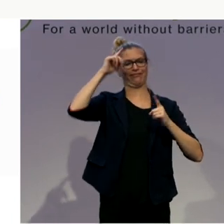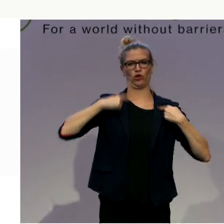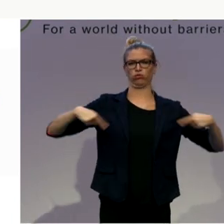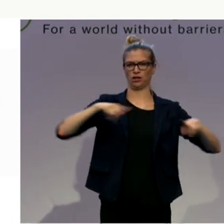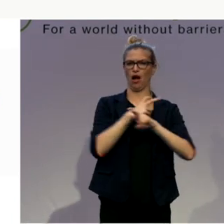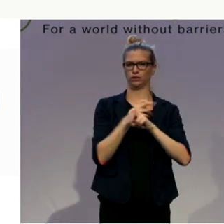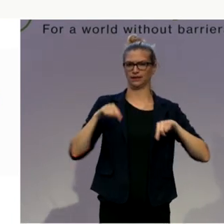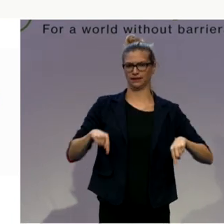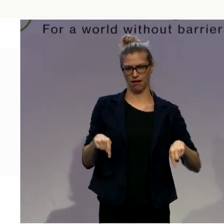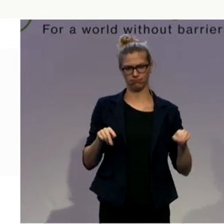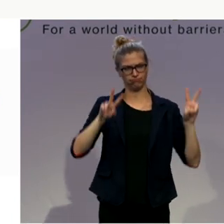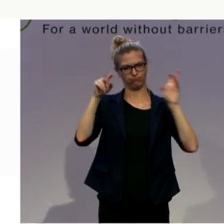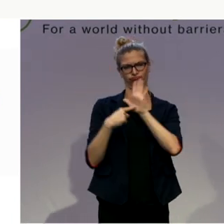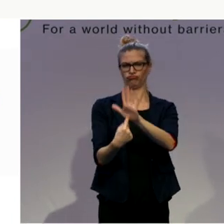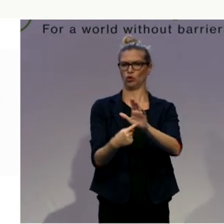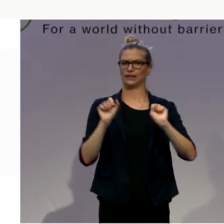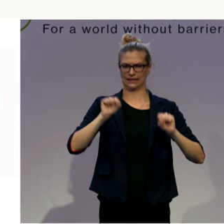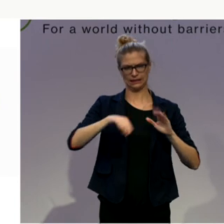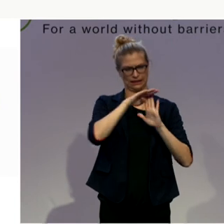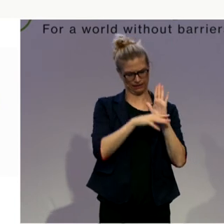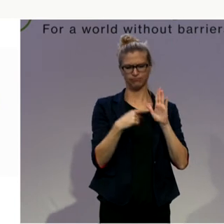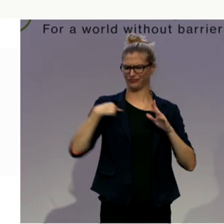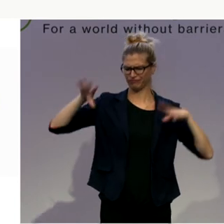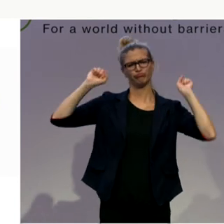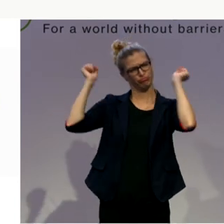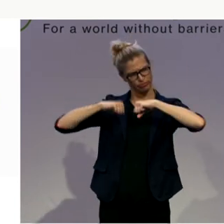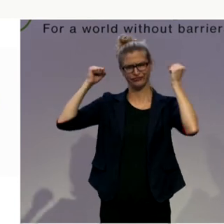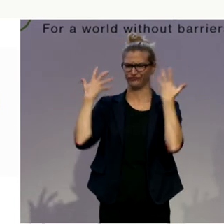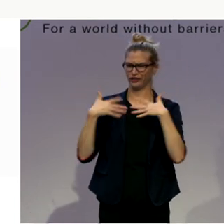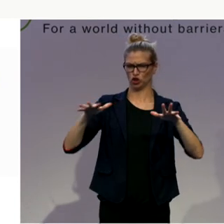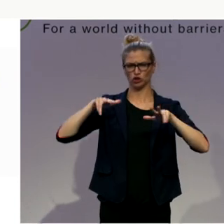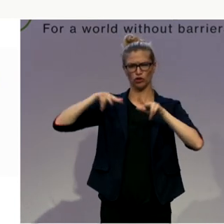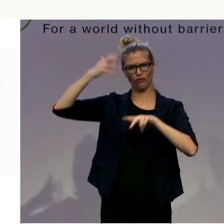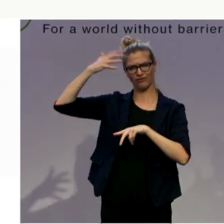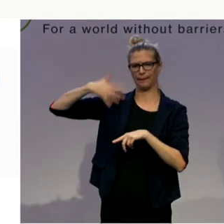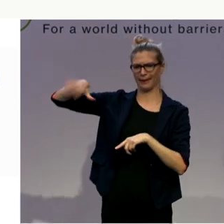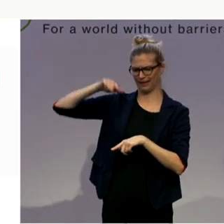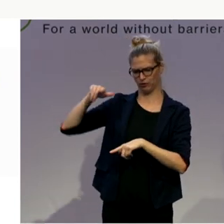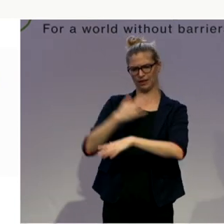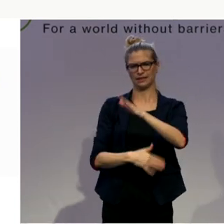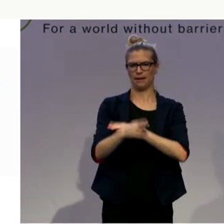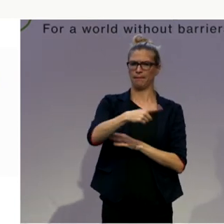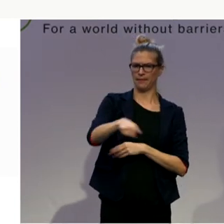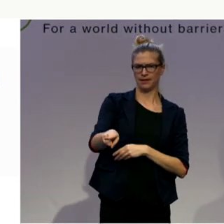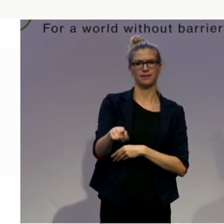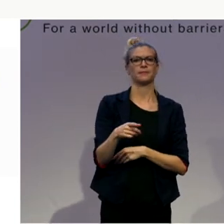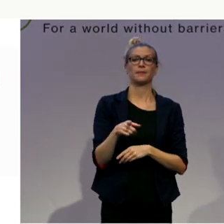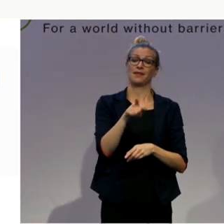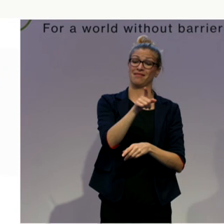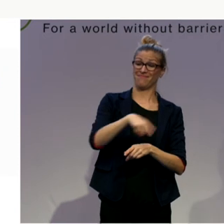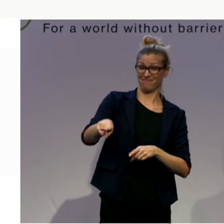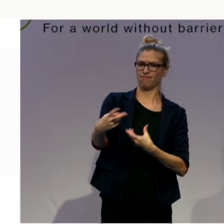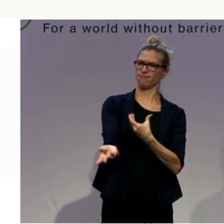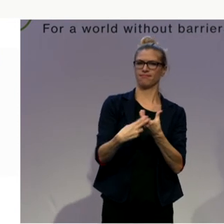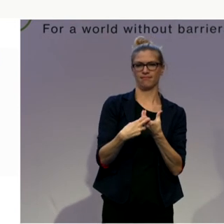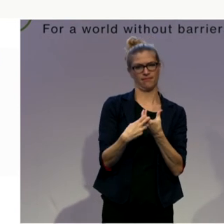with disabilities must be able to participate without barriers in our society, economy, and